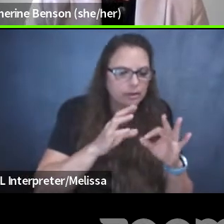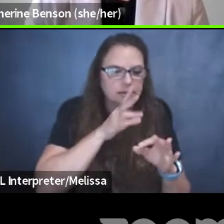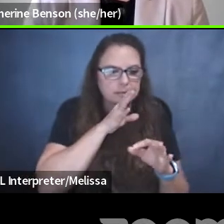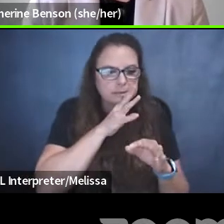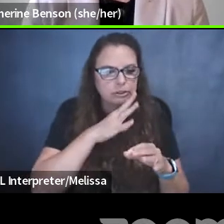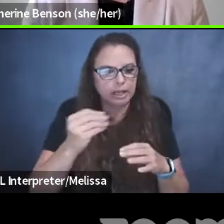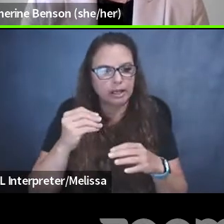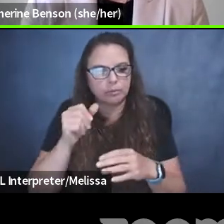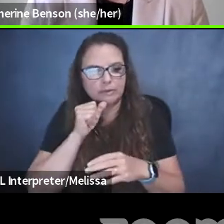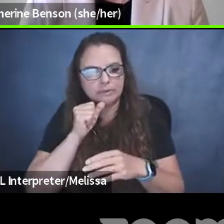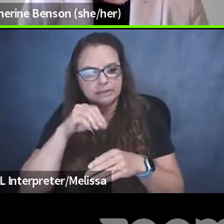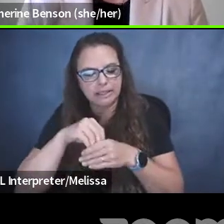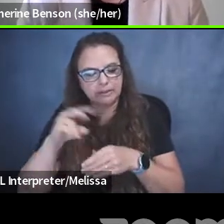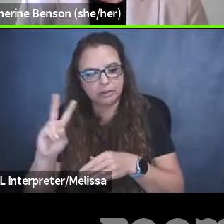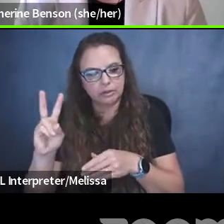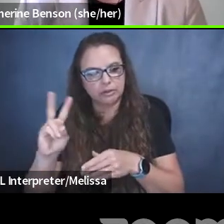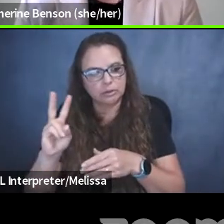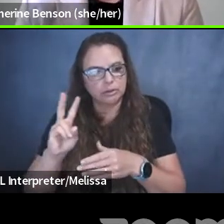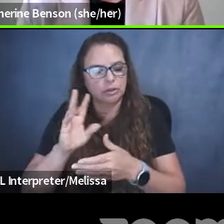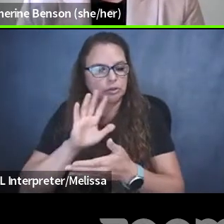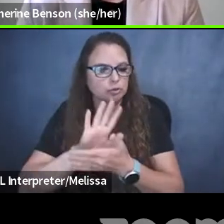School District School Board.